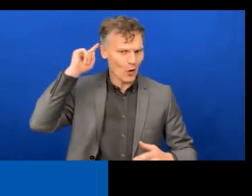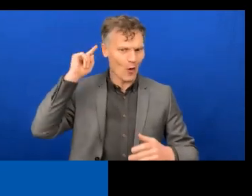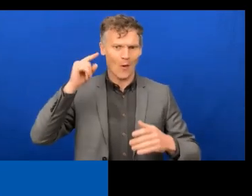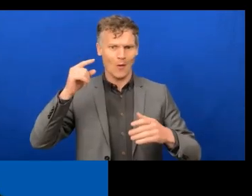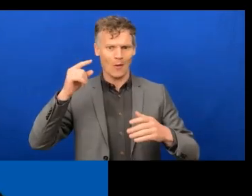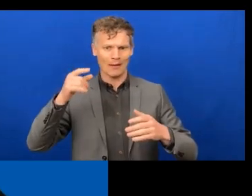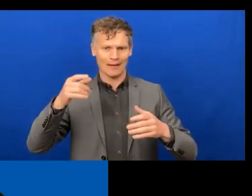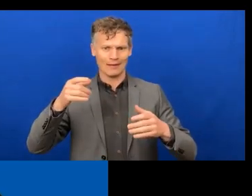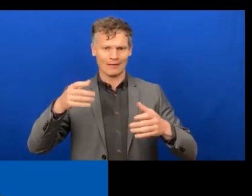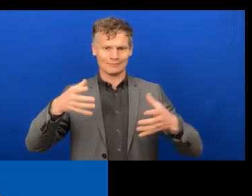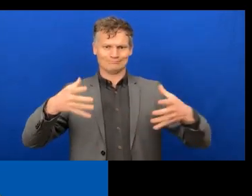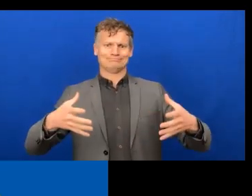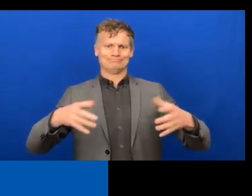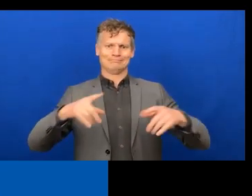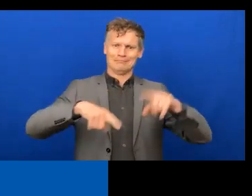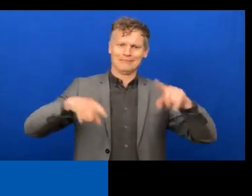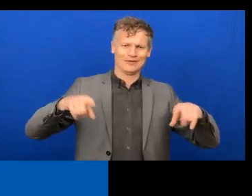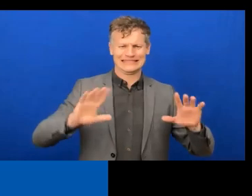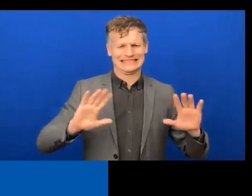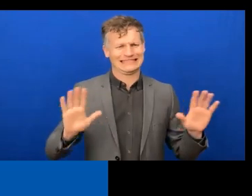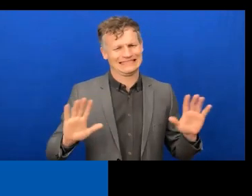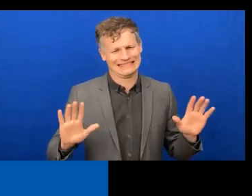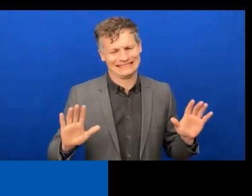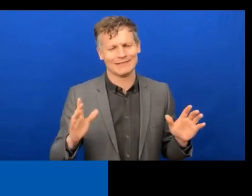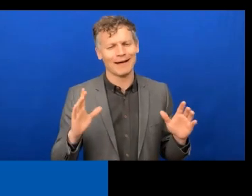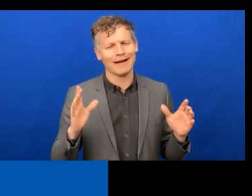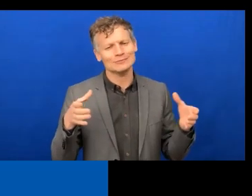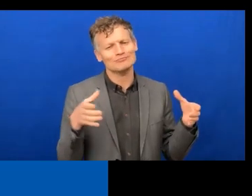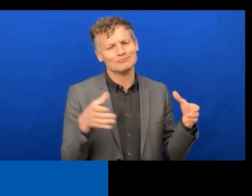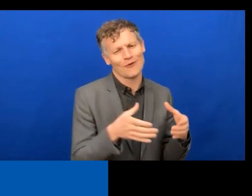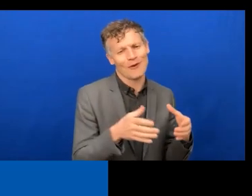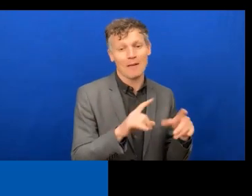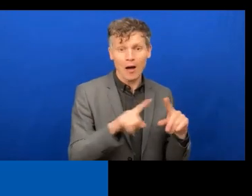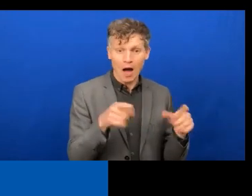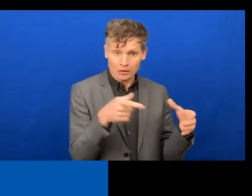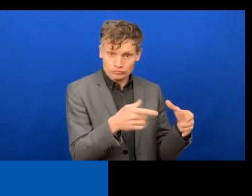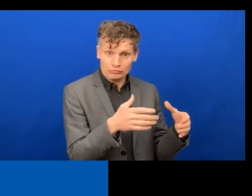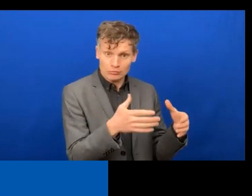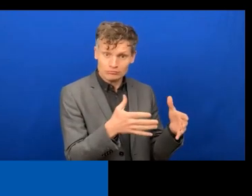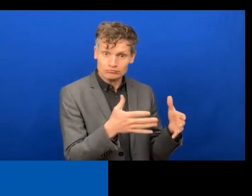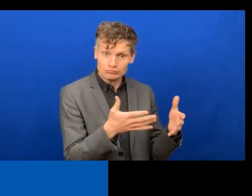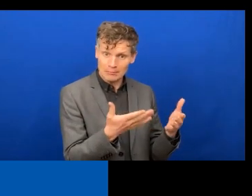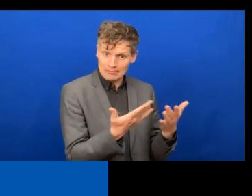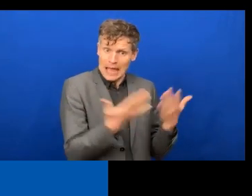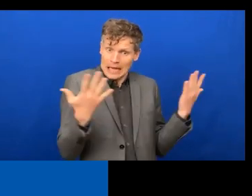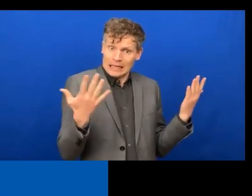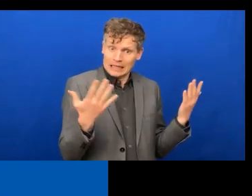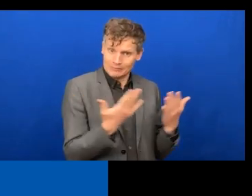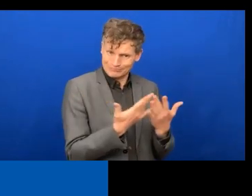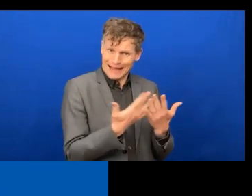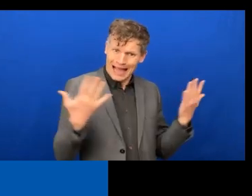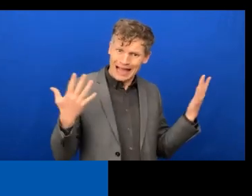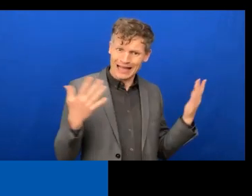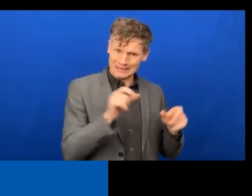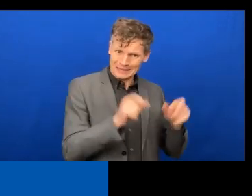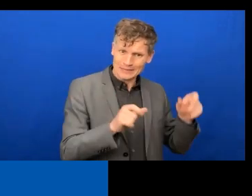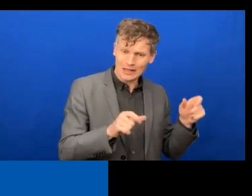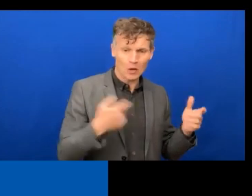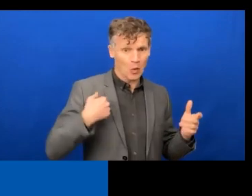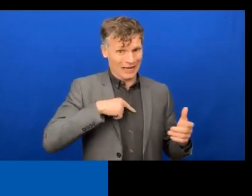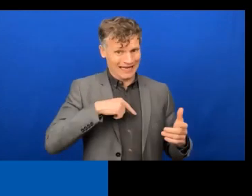is still a very significant part of our population. And we exist, and we're part of your workforce already.